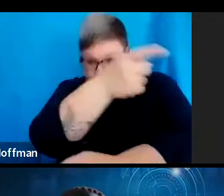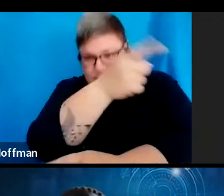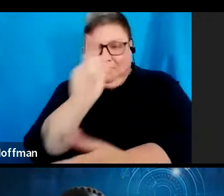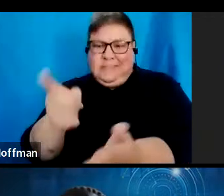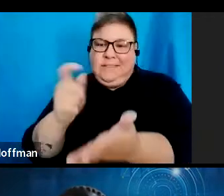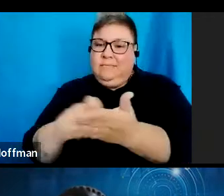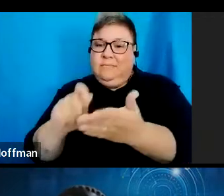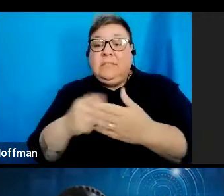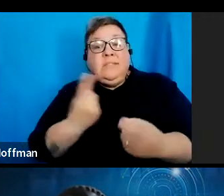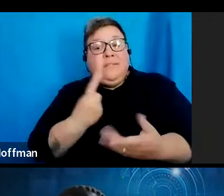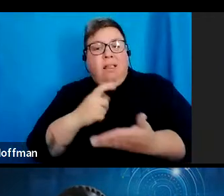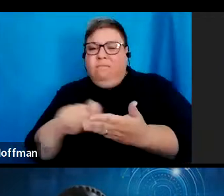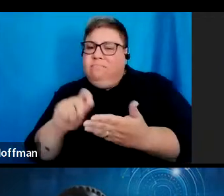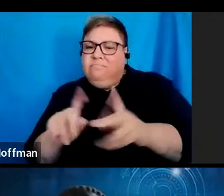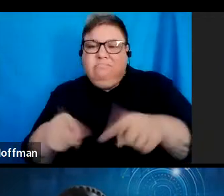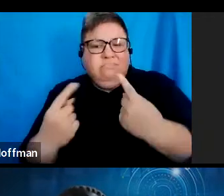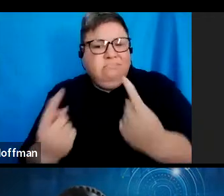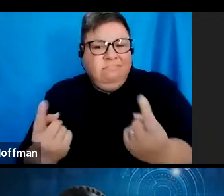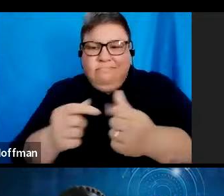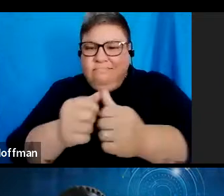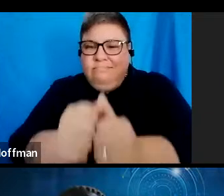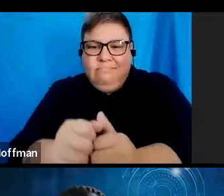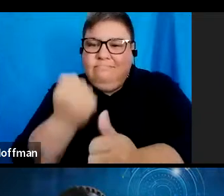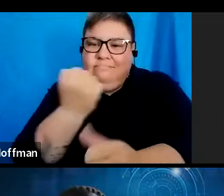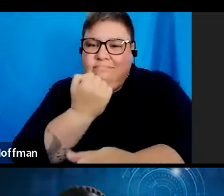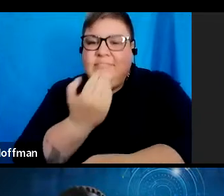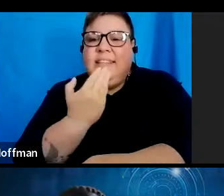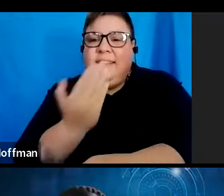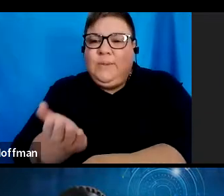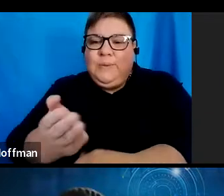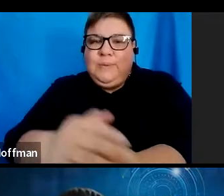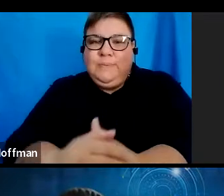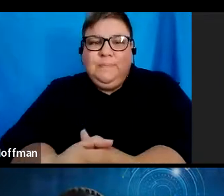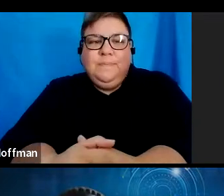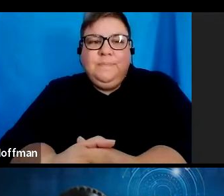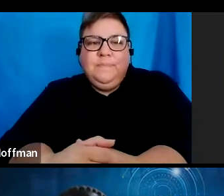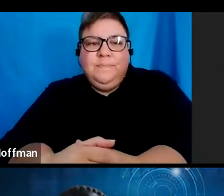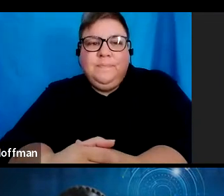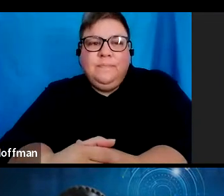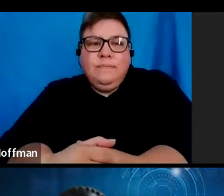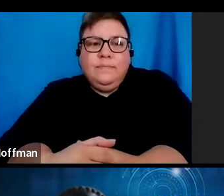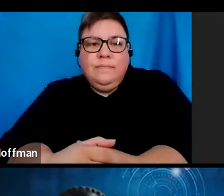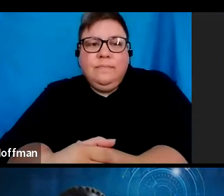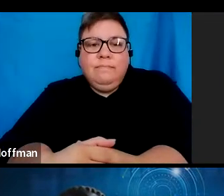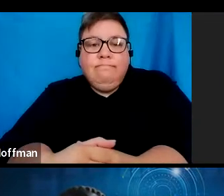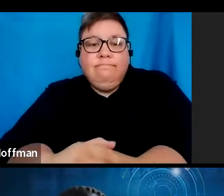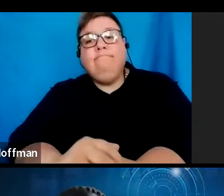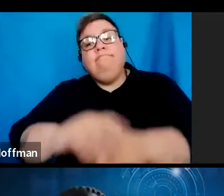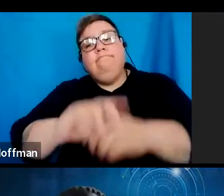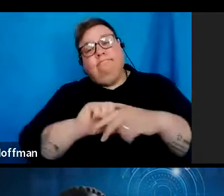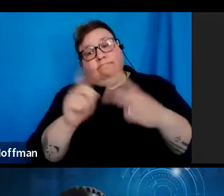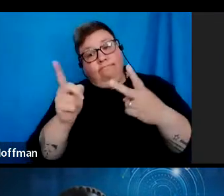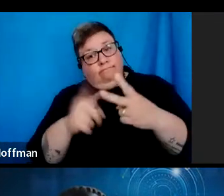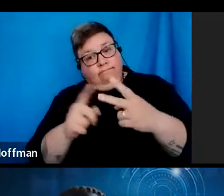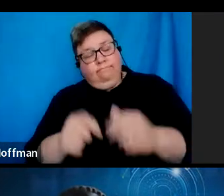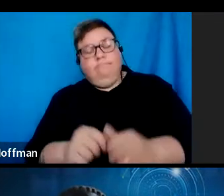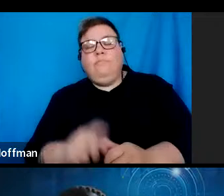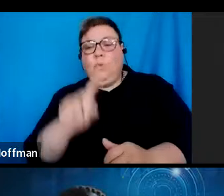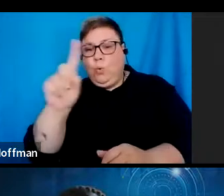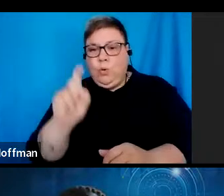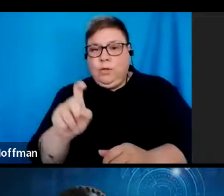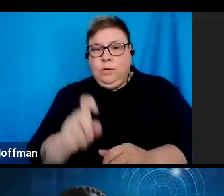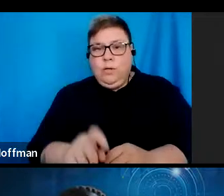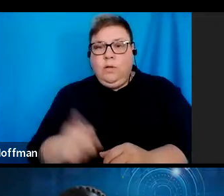administrator. Thank you. Thank you. Thank you, Darlene. Our next question is for you,